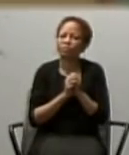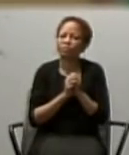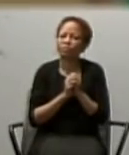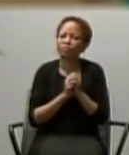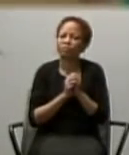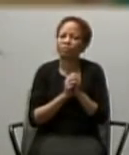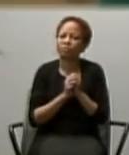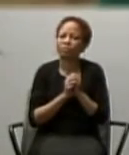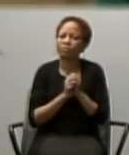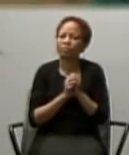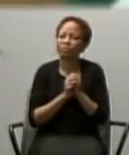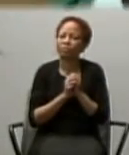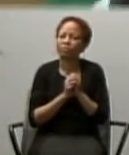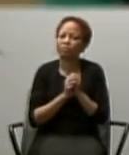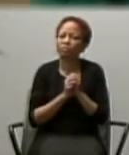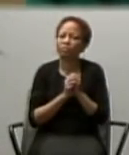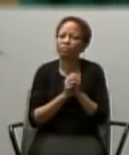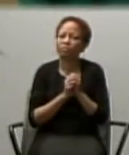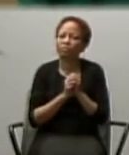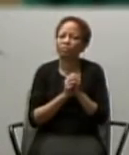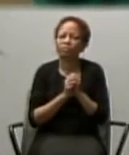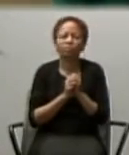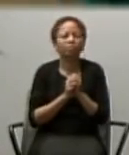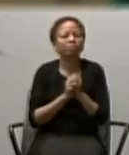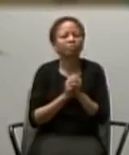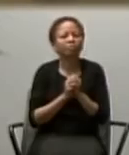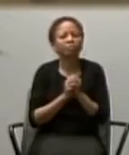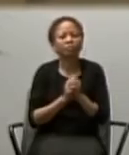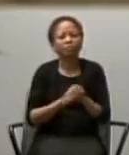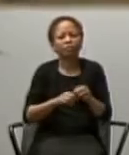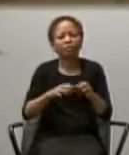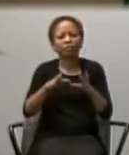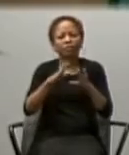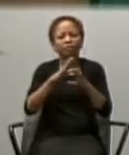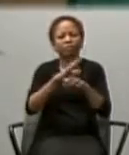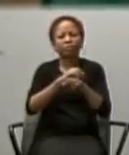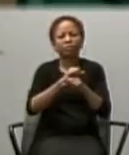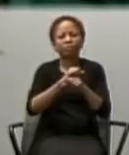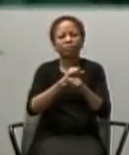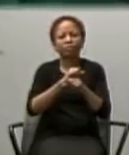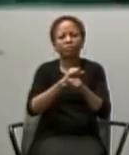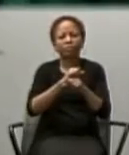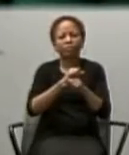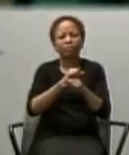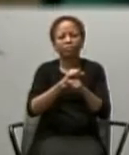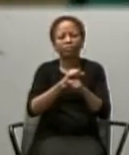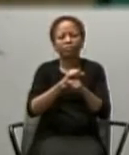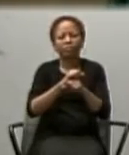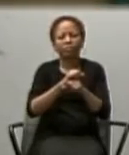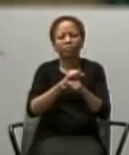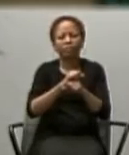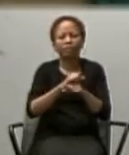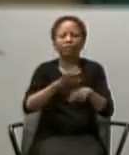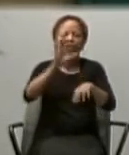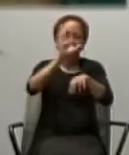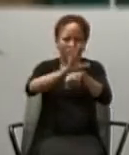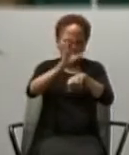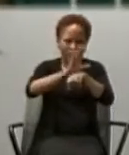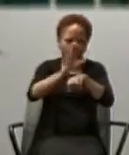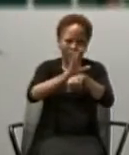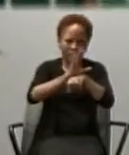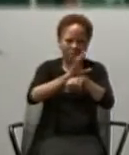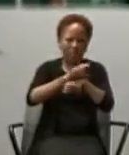by taking a page out of the best marketing strategies available